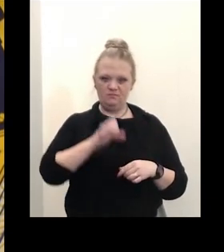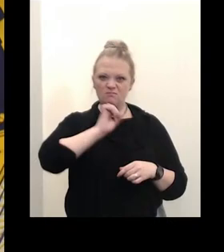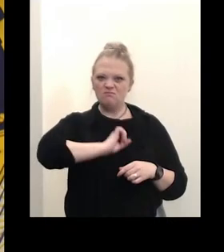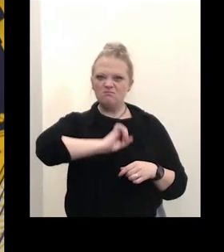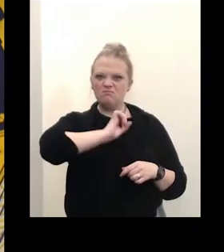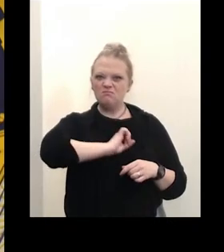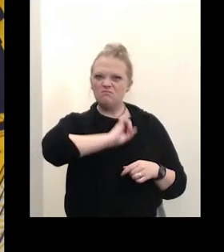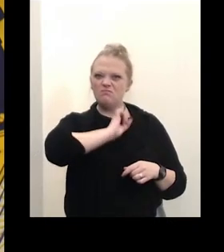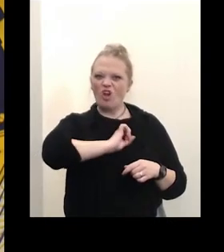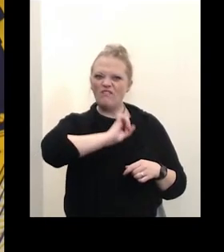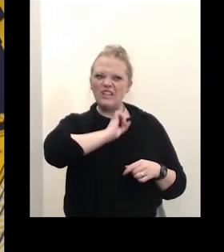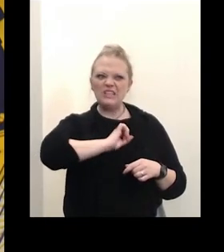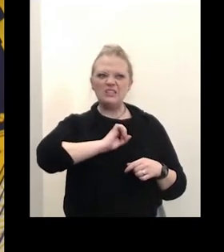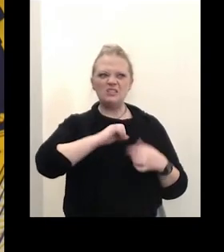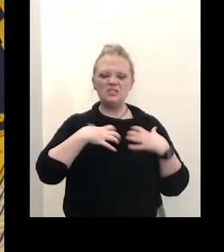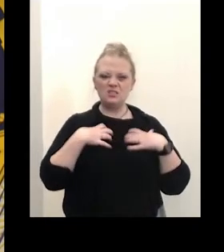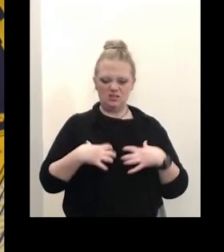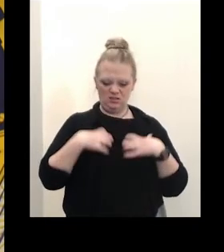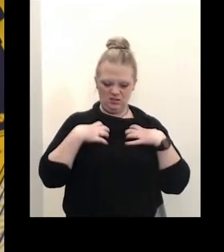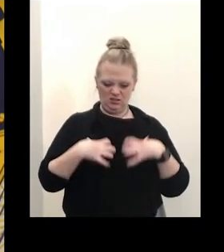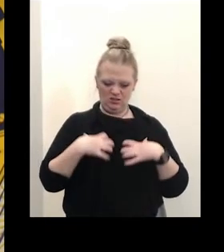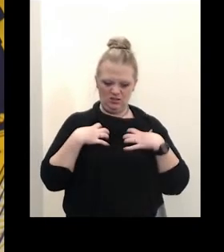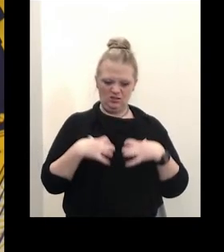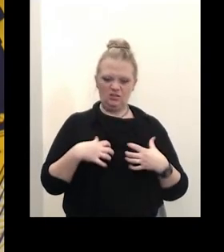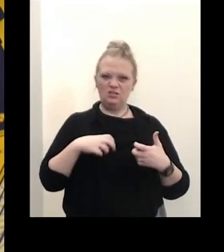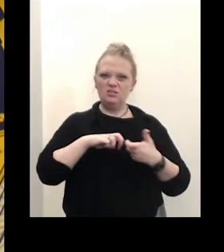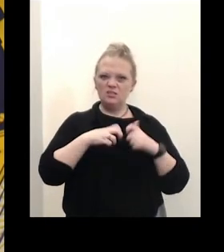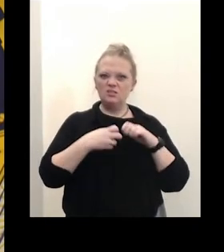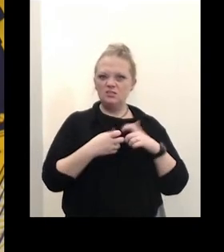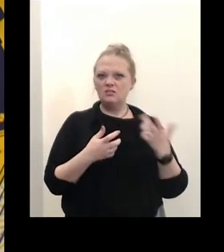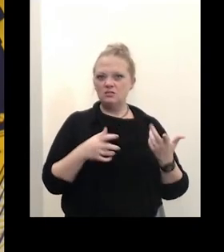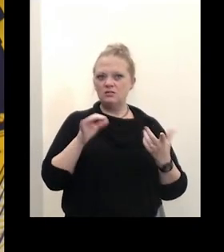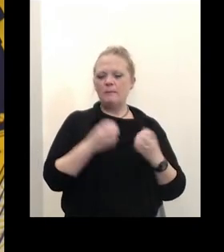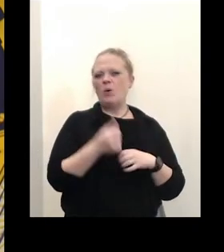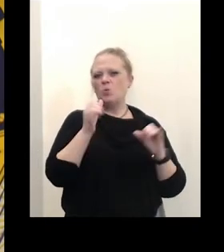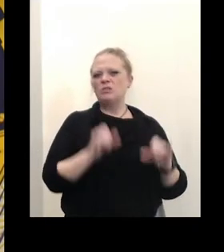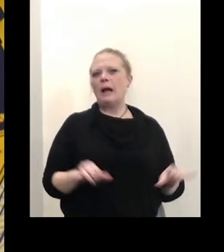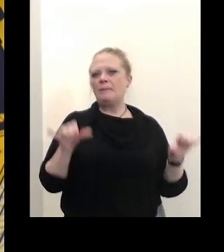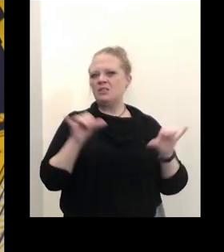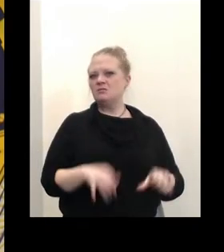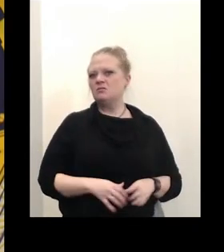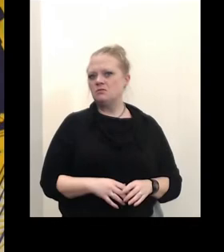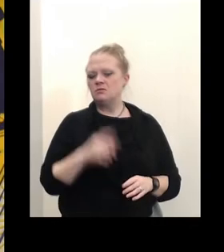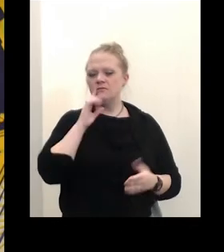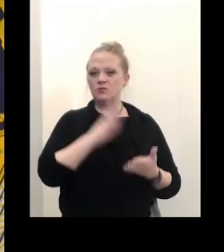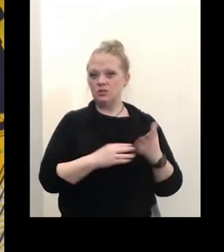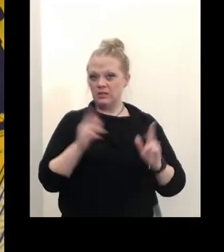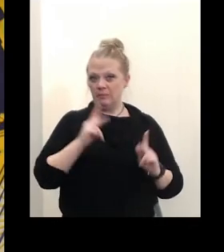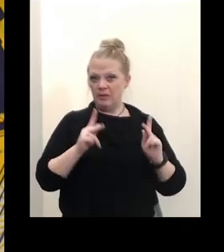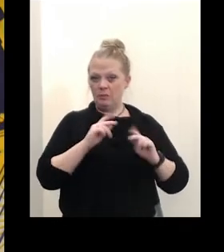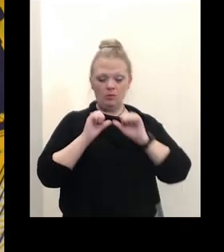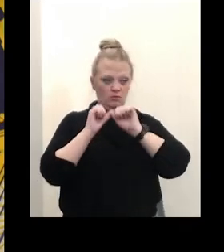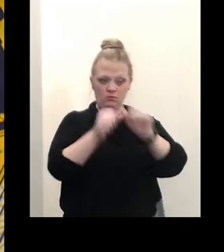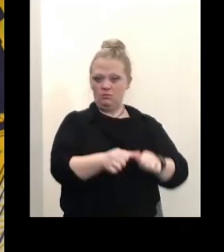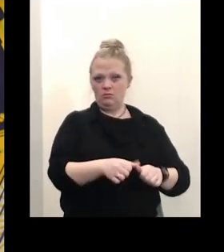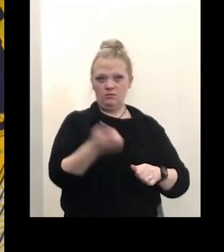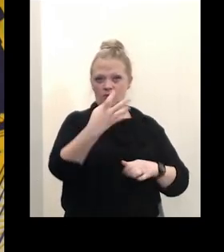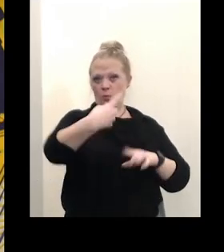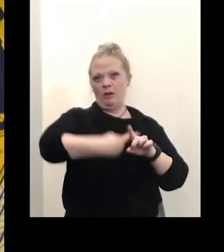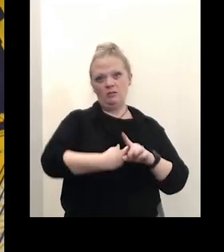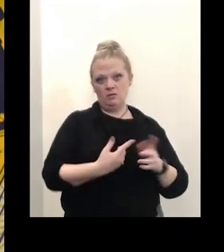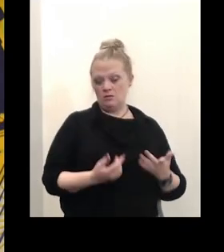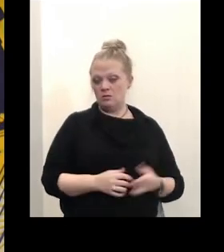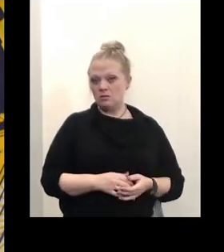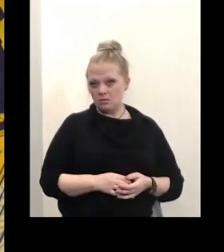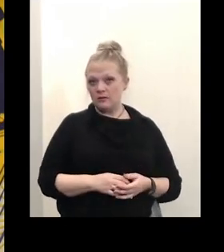and um some uh respiratory difficulty so those are the most common symptoms and for some people they can persist for months or longer however you know